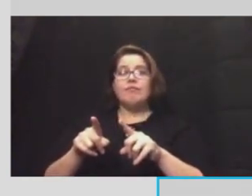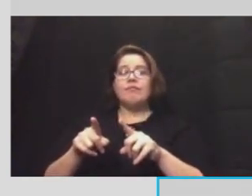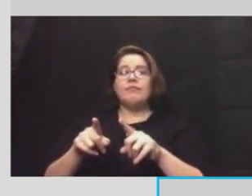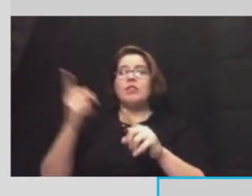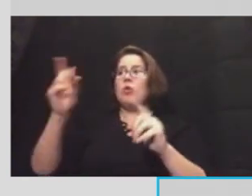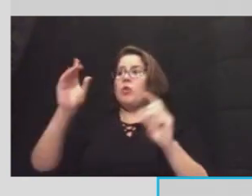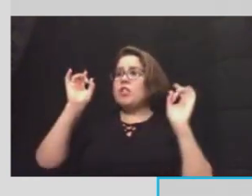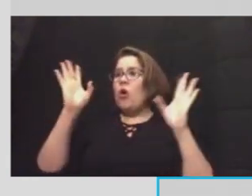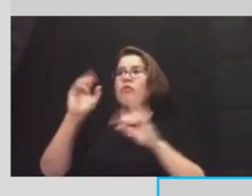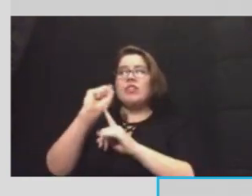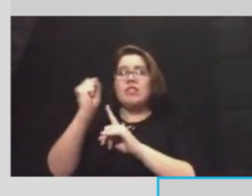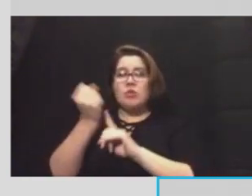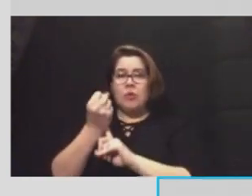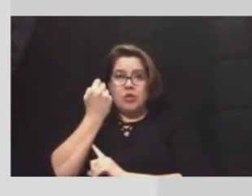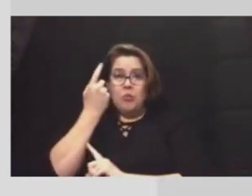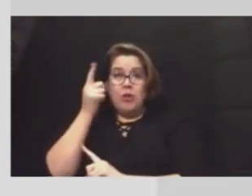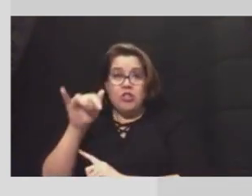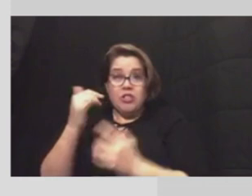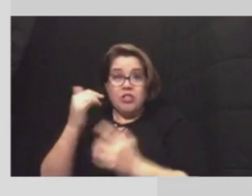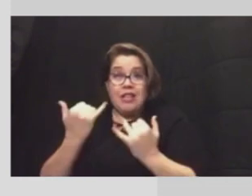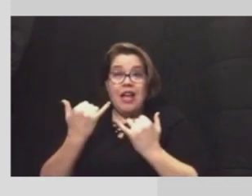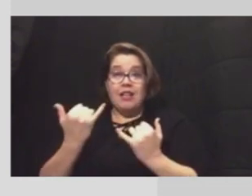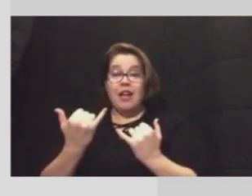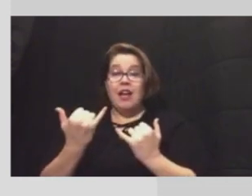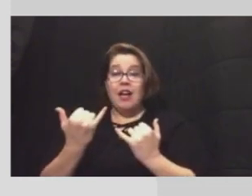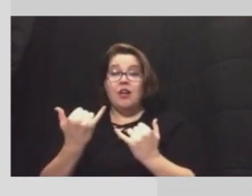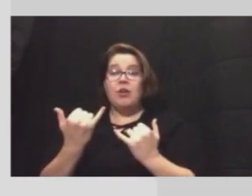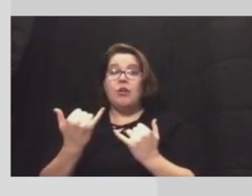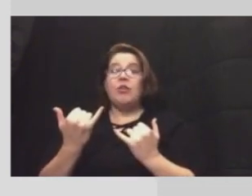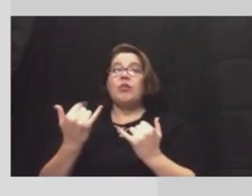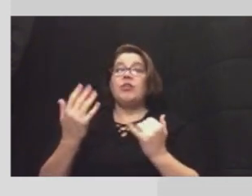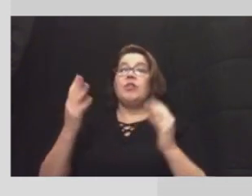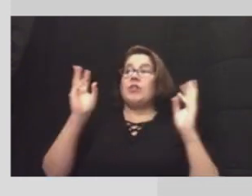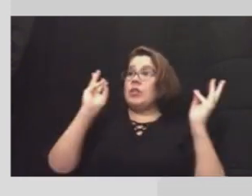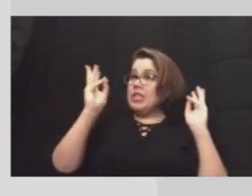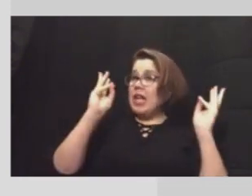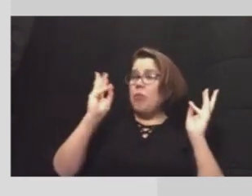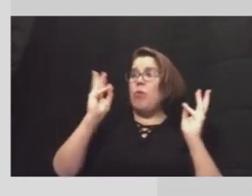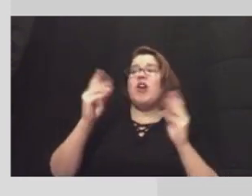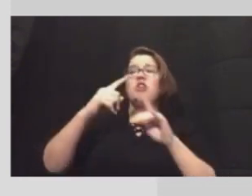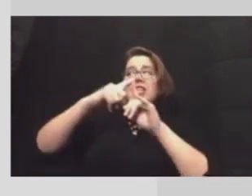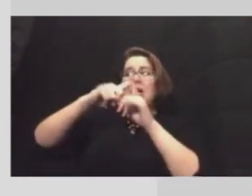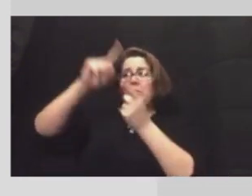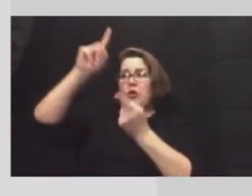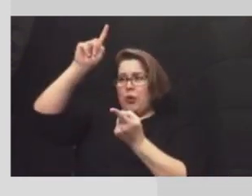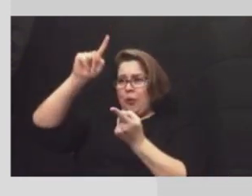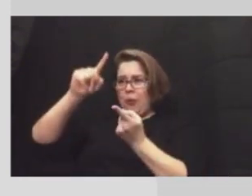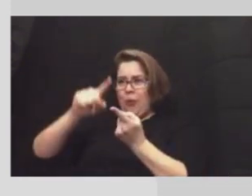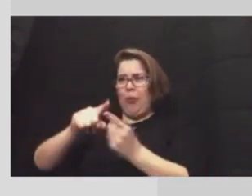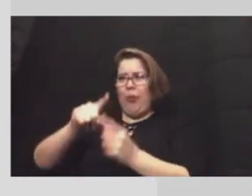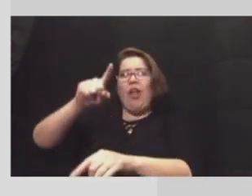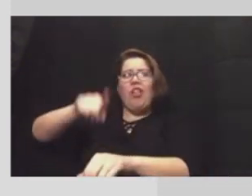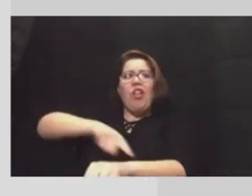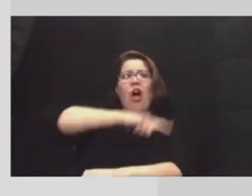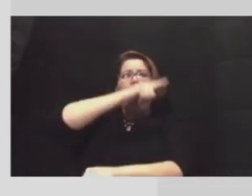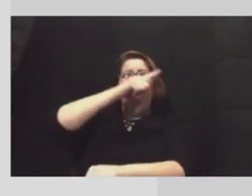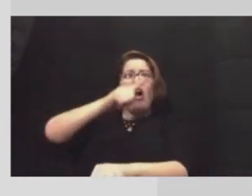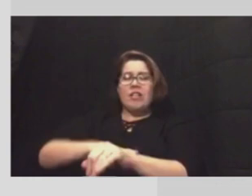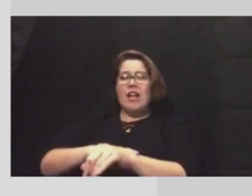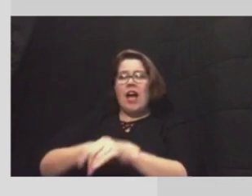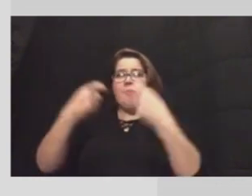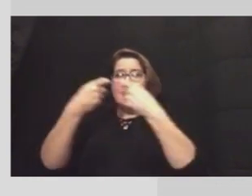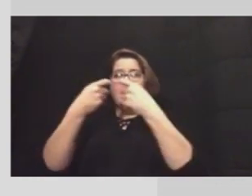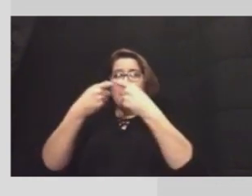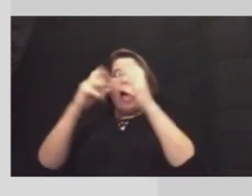we understand right now of weather that dips so low and for such an extended period of time the power